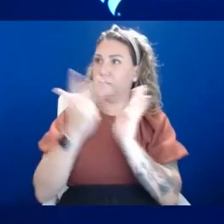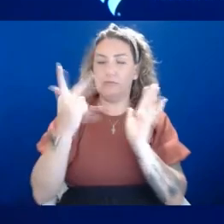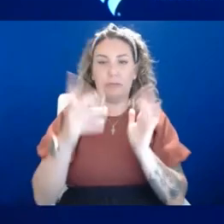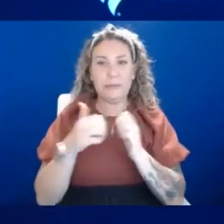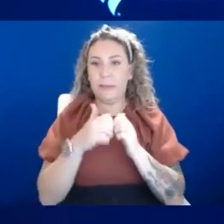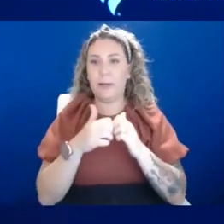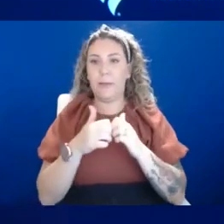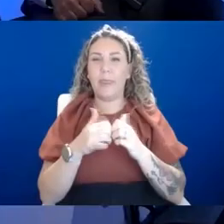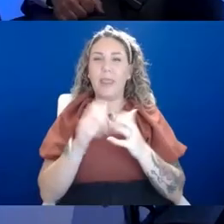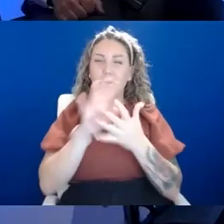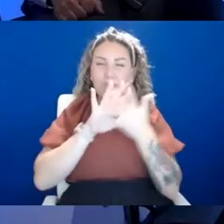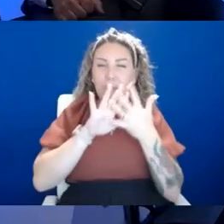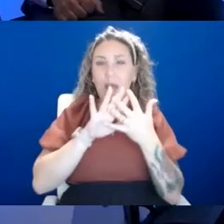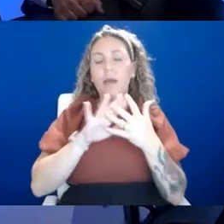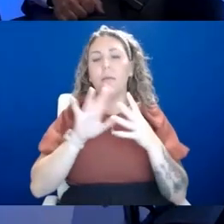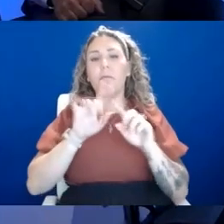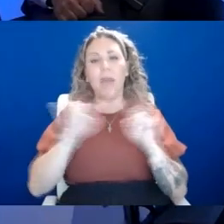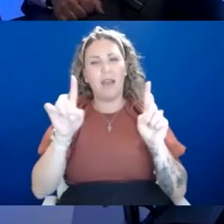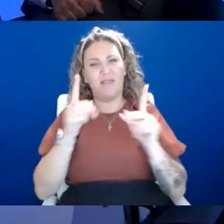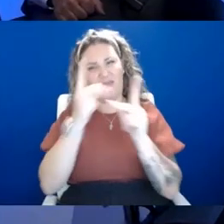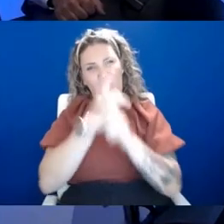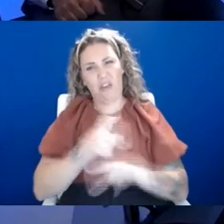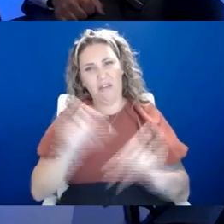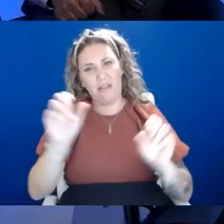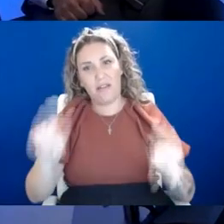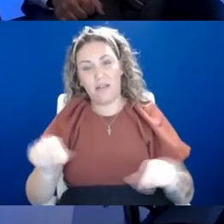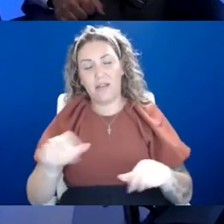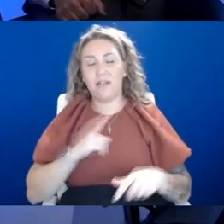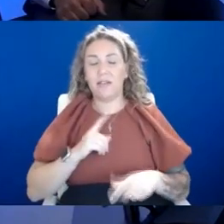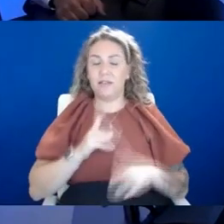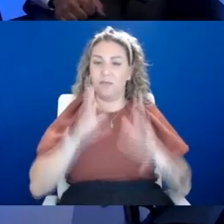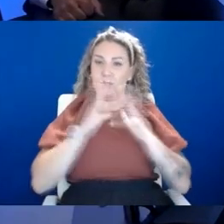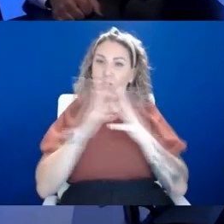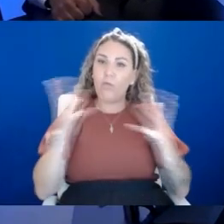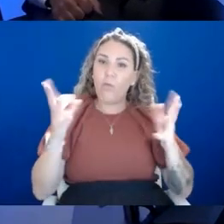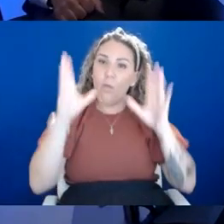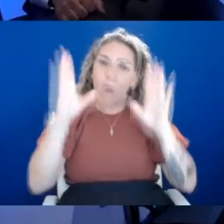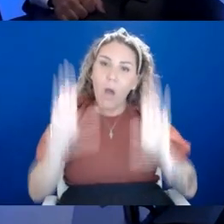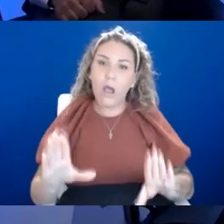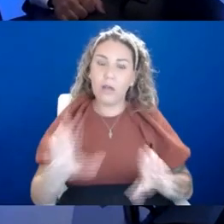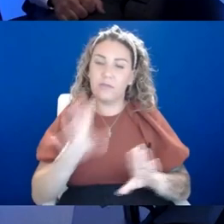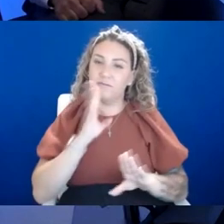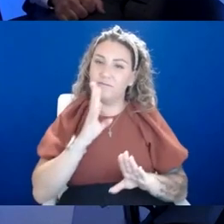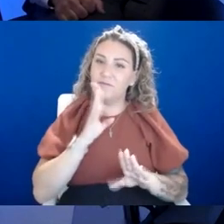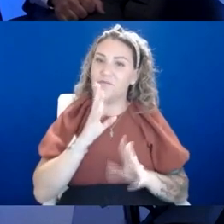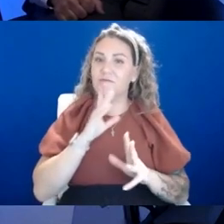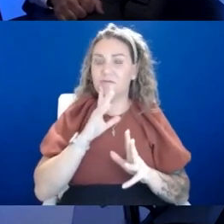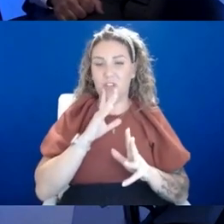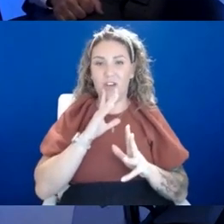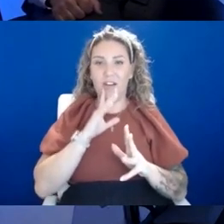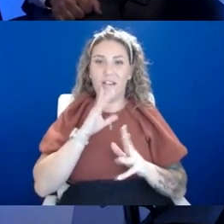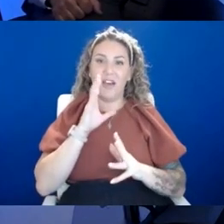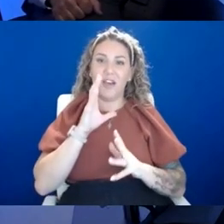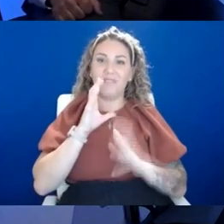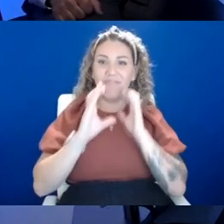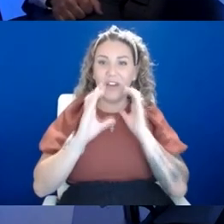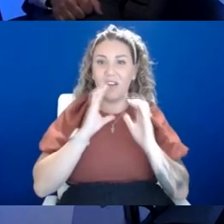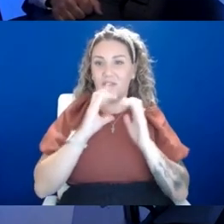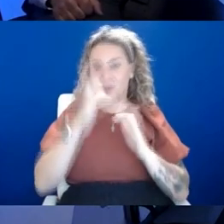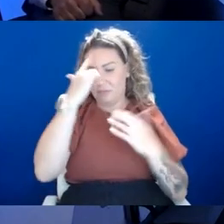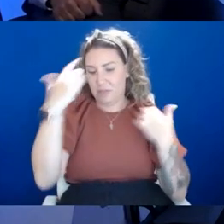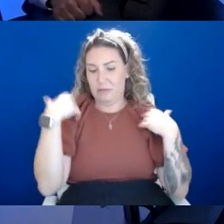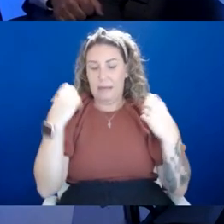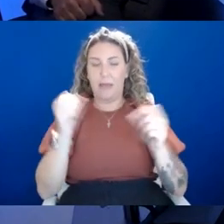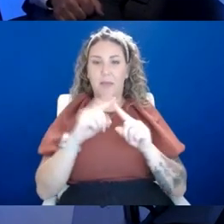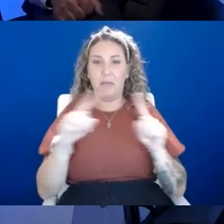we can figure it out. Sure. Well, and we just talked with such a great conversation because we talk and address mental health a lot, but not specifically anxiety the way we have